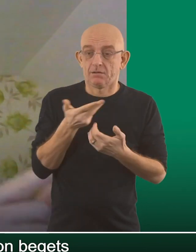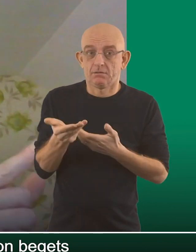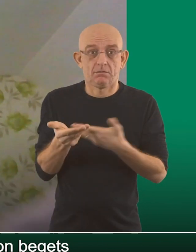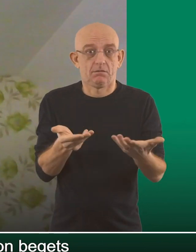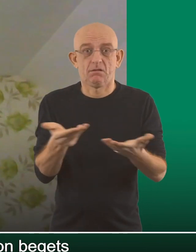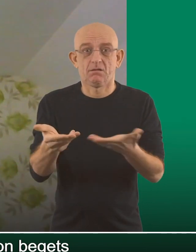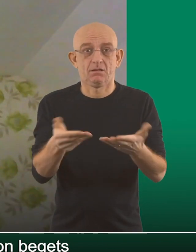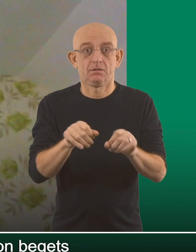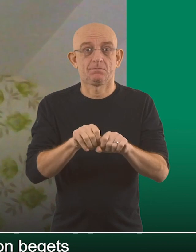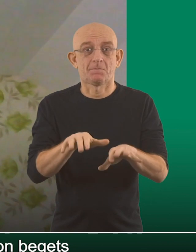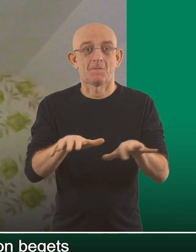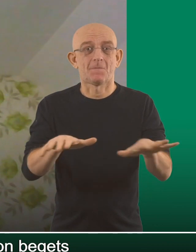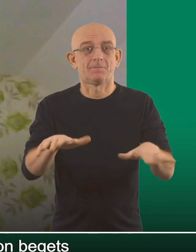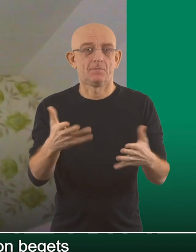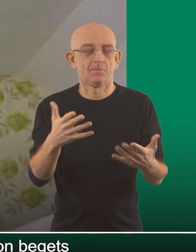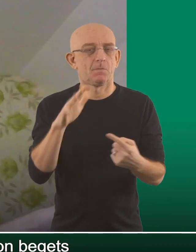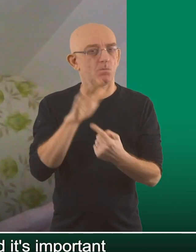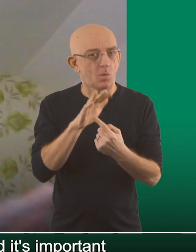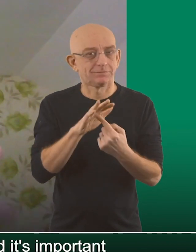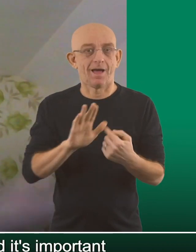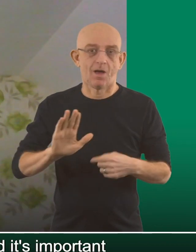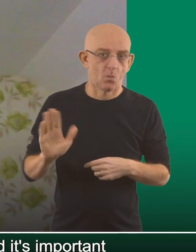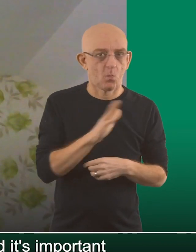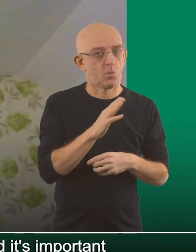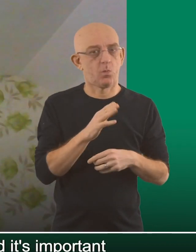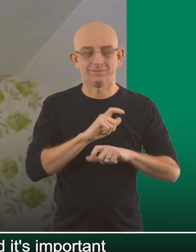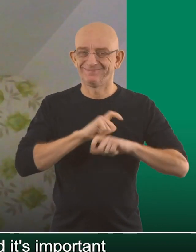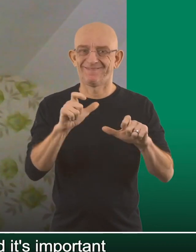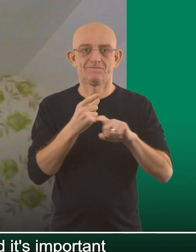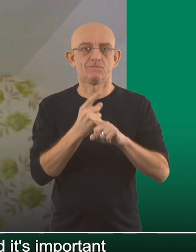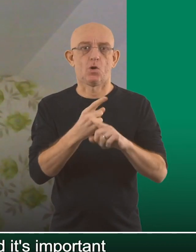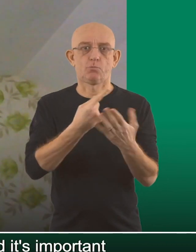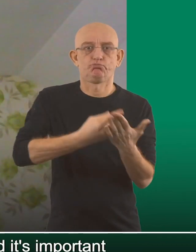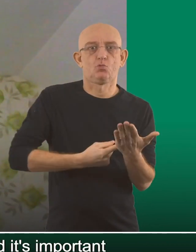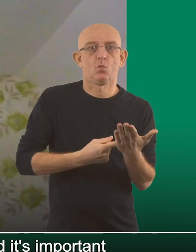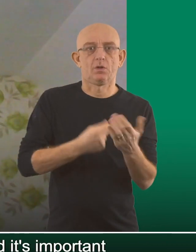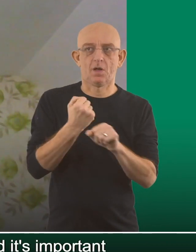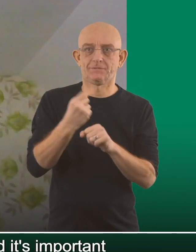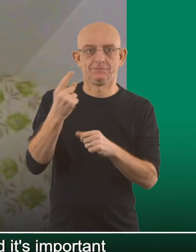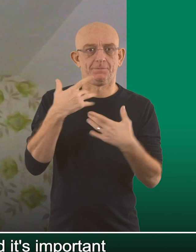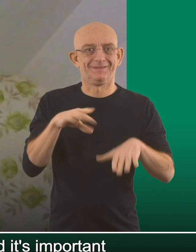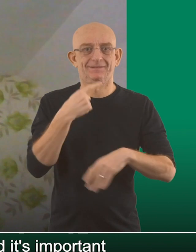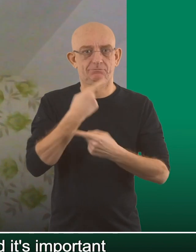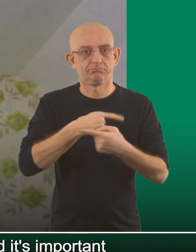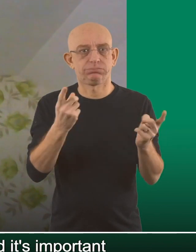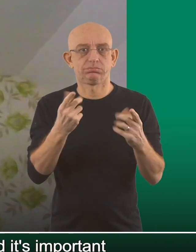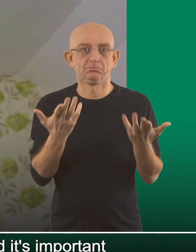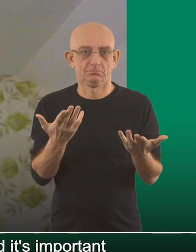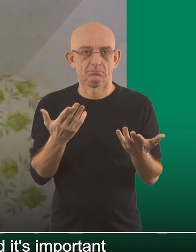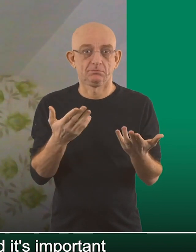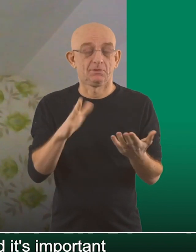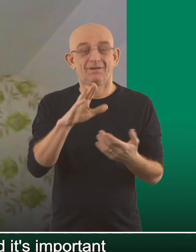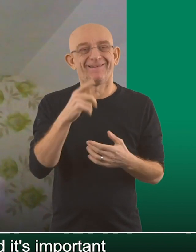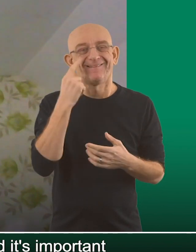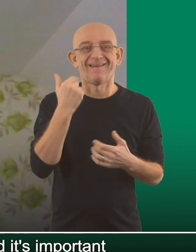one, just less than one more infection. So rates are going down quite slowly. And it's important that